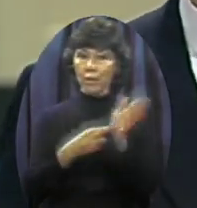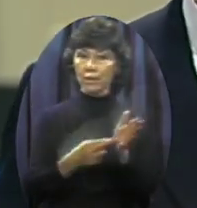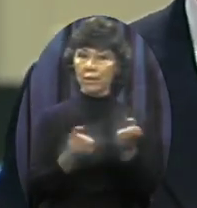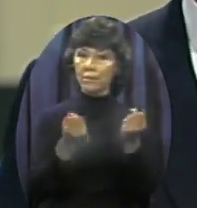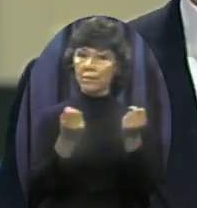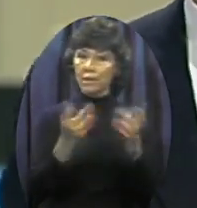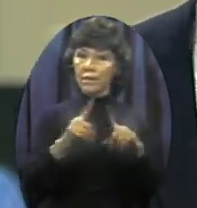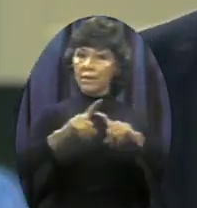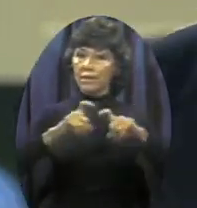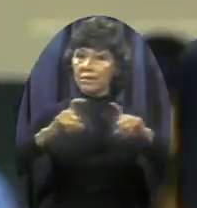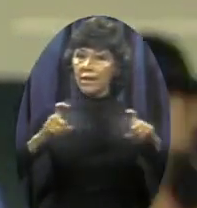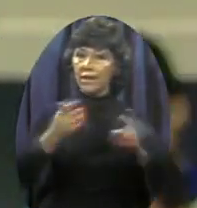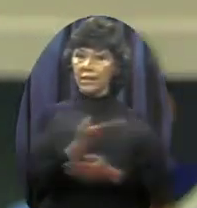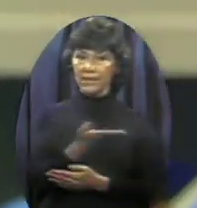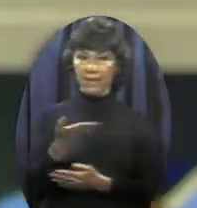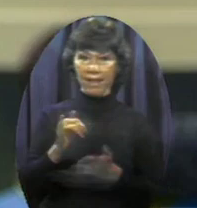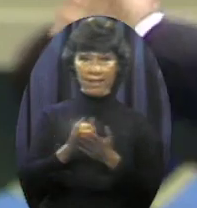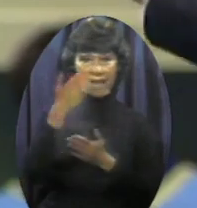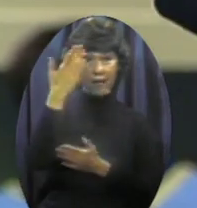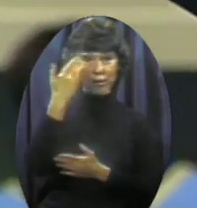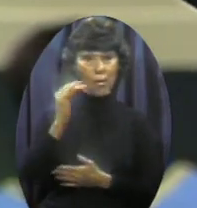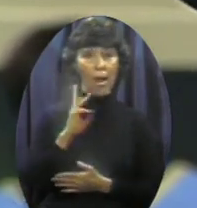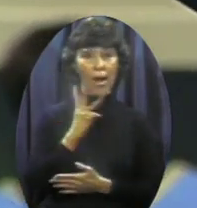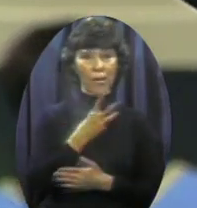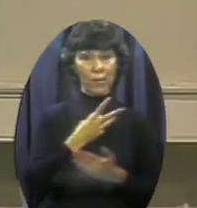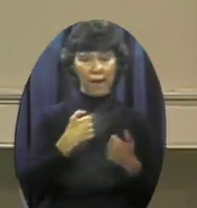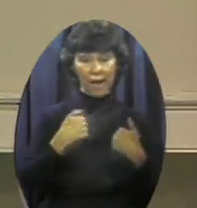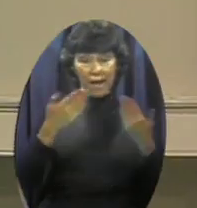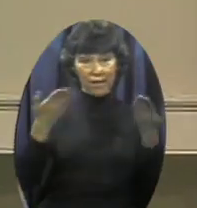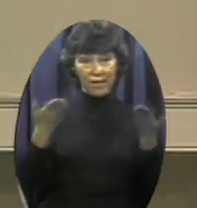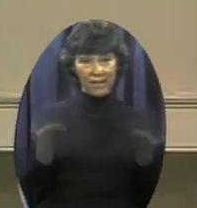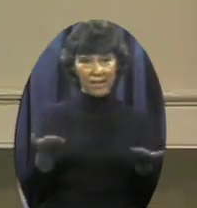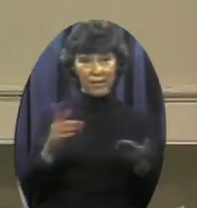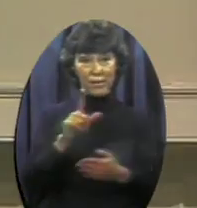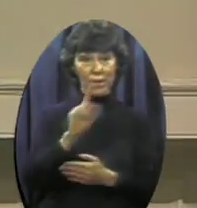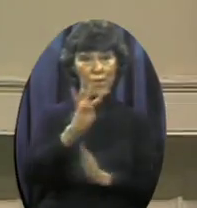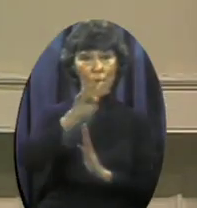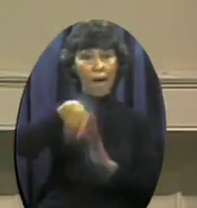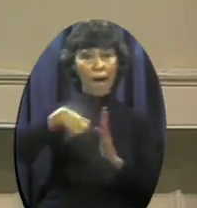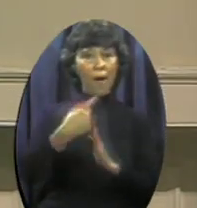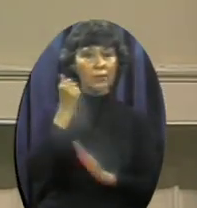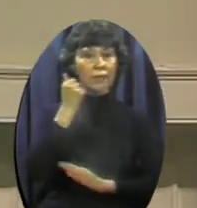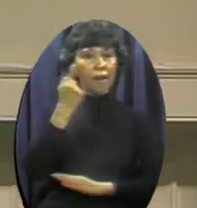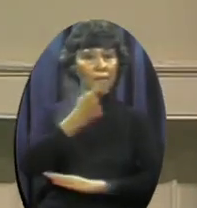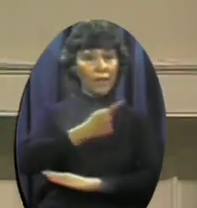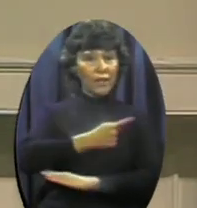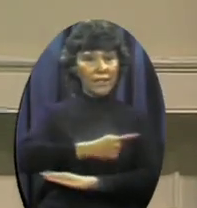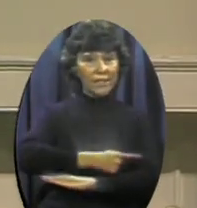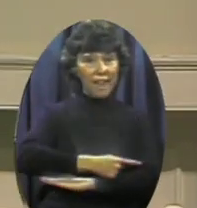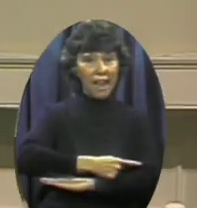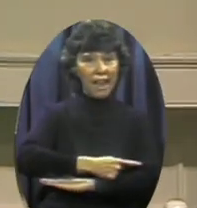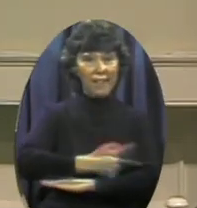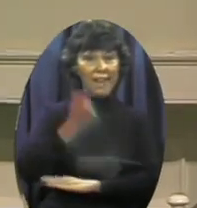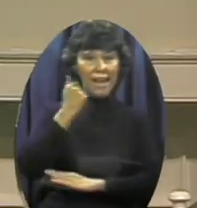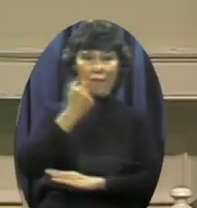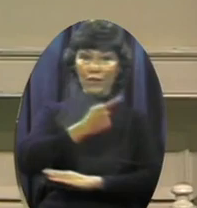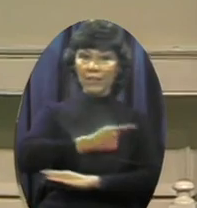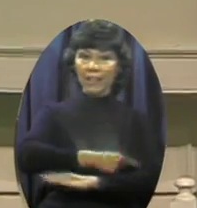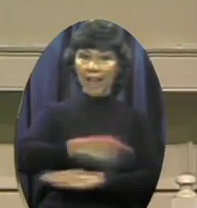things That is why we keep it posted here 24 hours a day All the time Every day